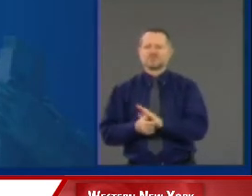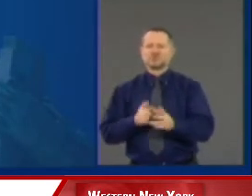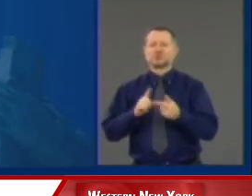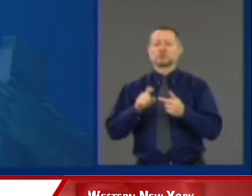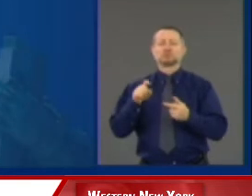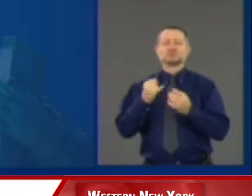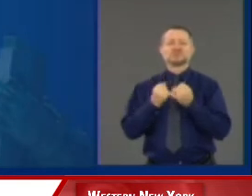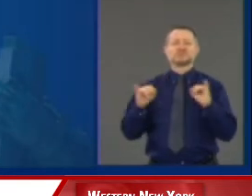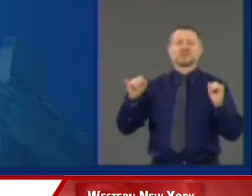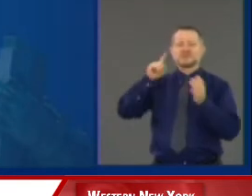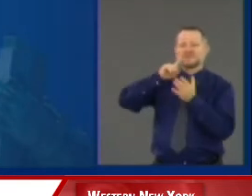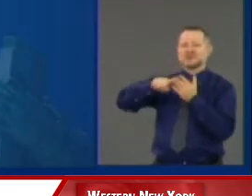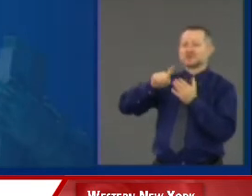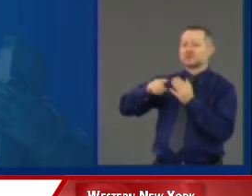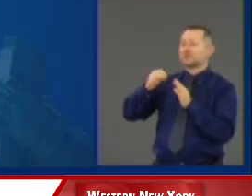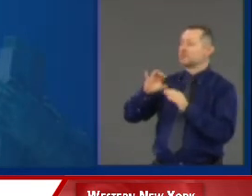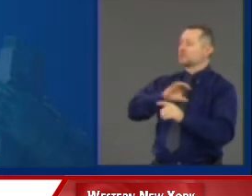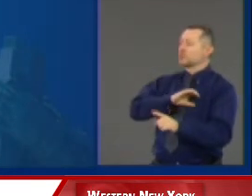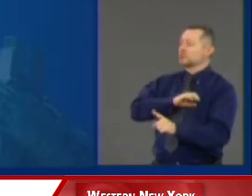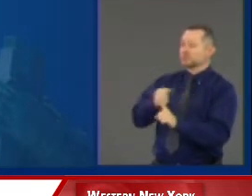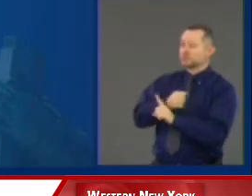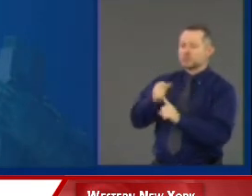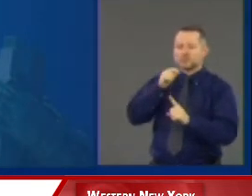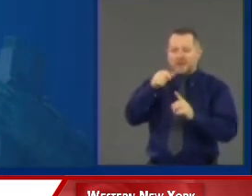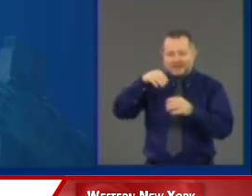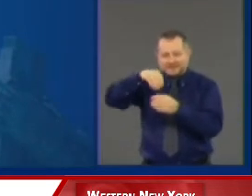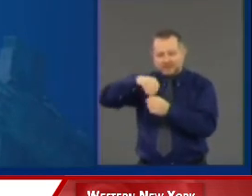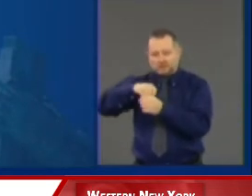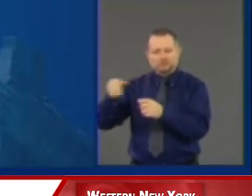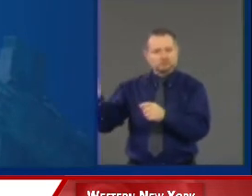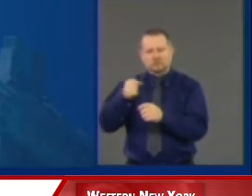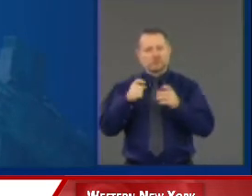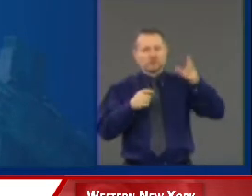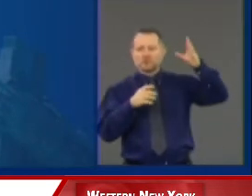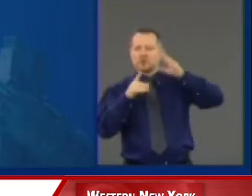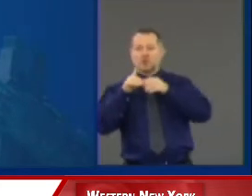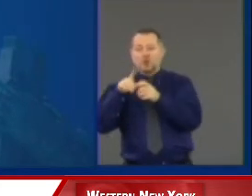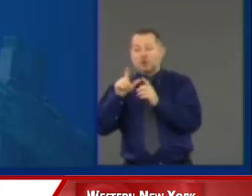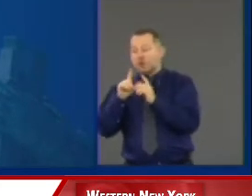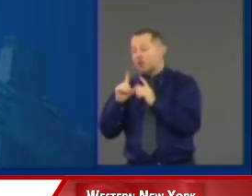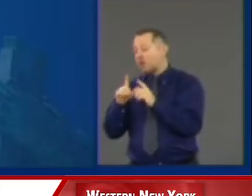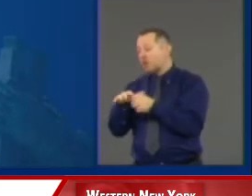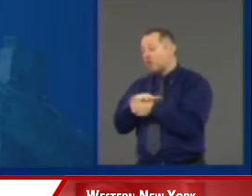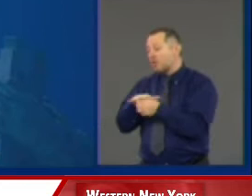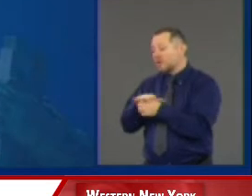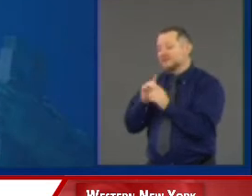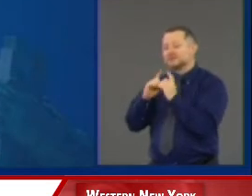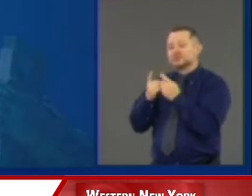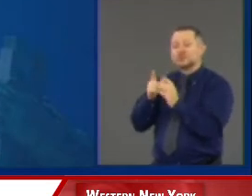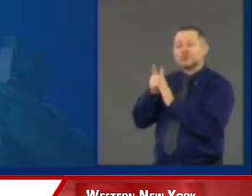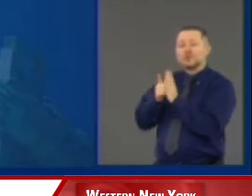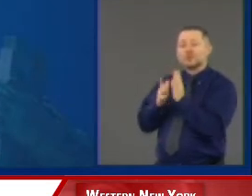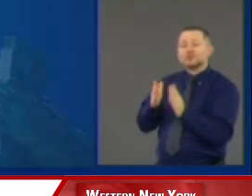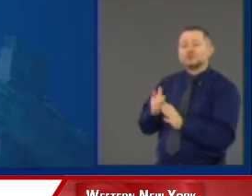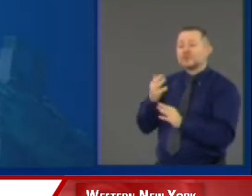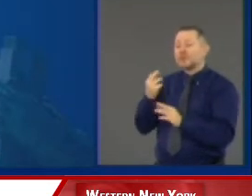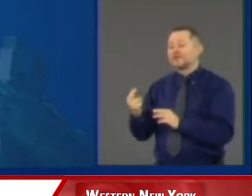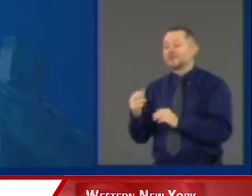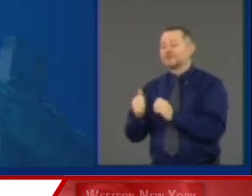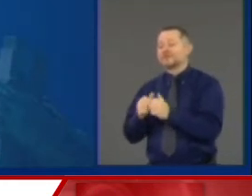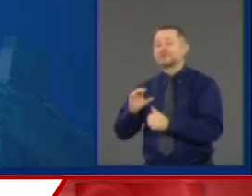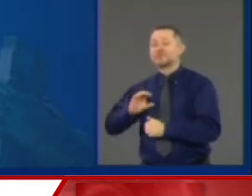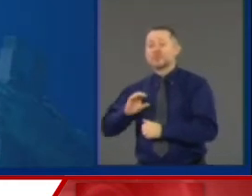of police abuse. When you have the local district attorney doing the investigation, I don't care